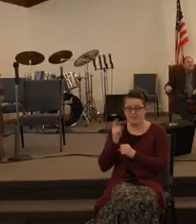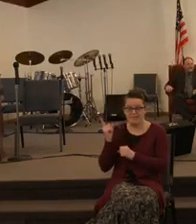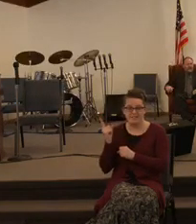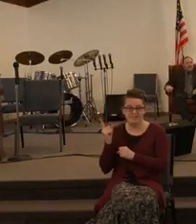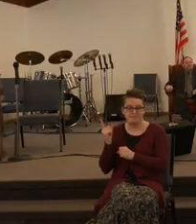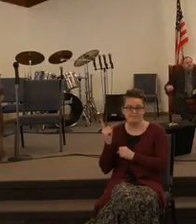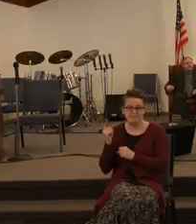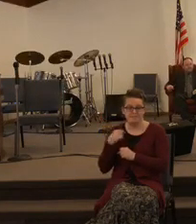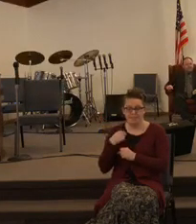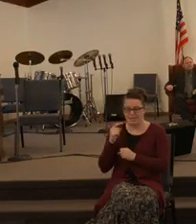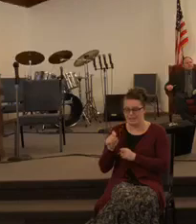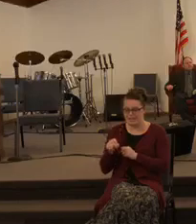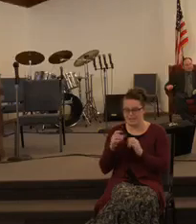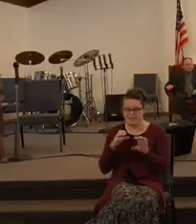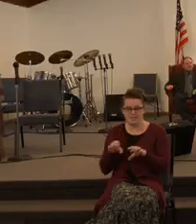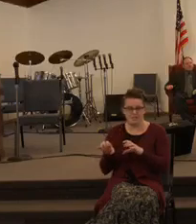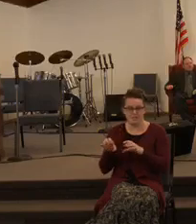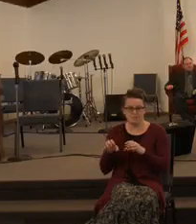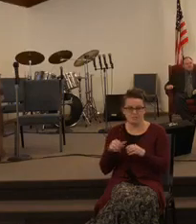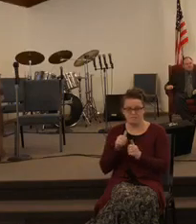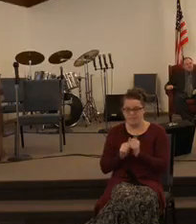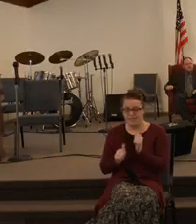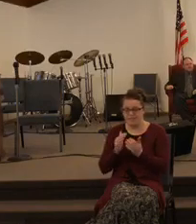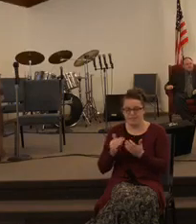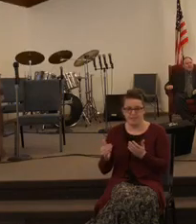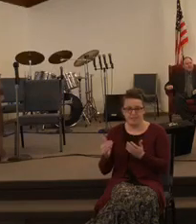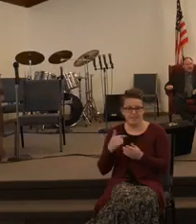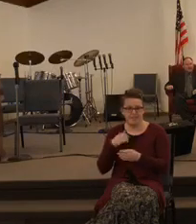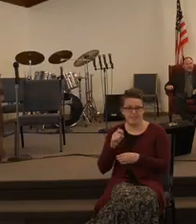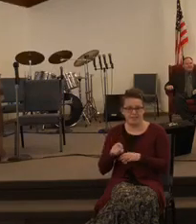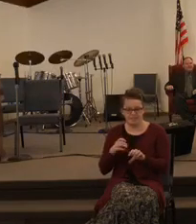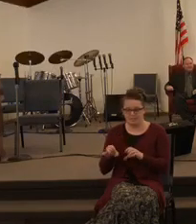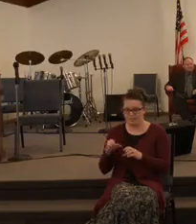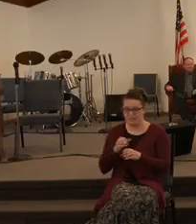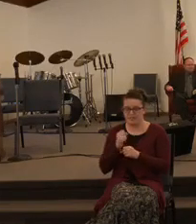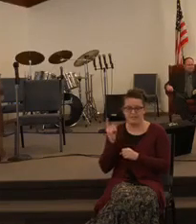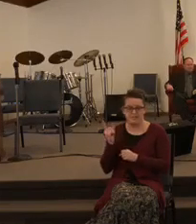I've got to make sure I'm doing everything I need to do to get there.